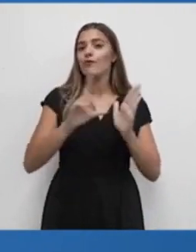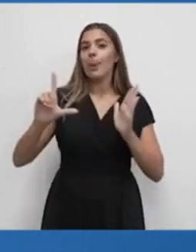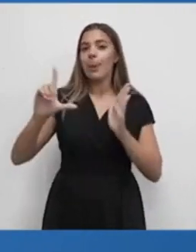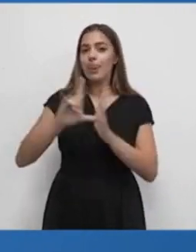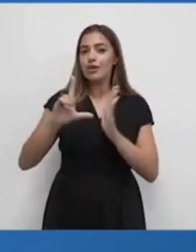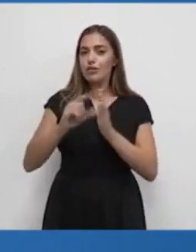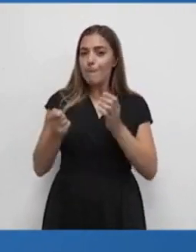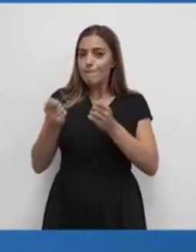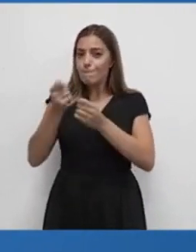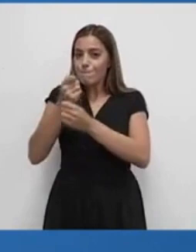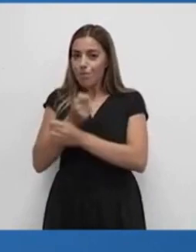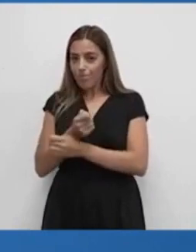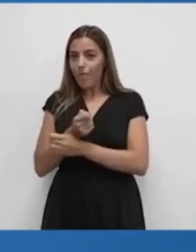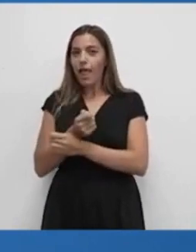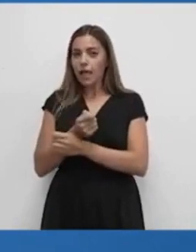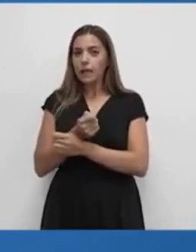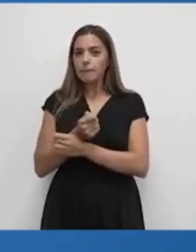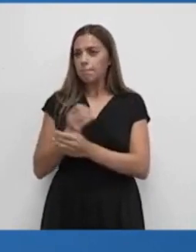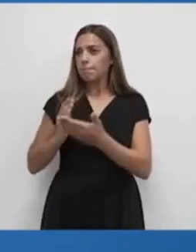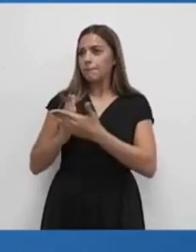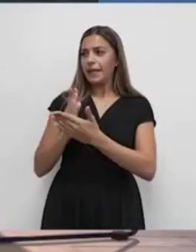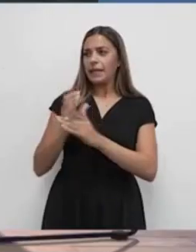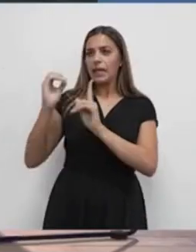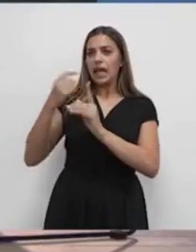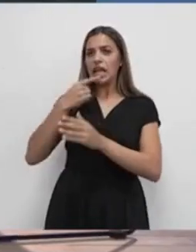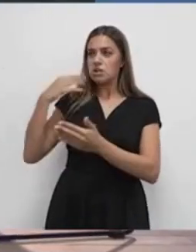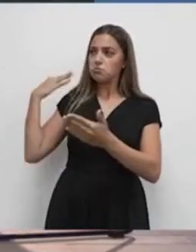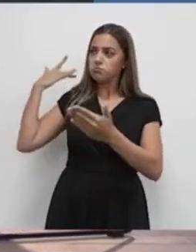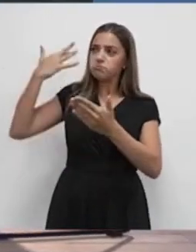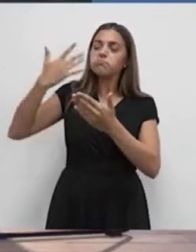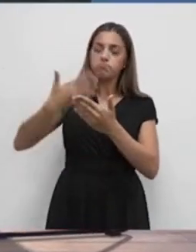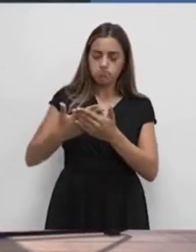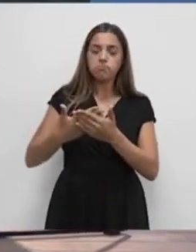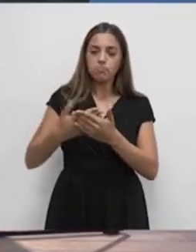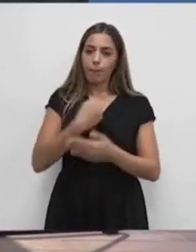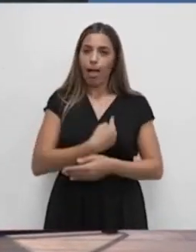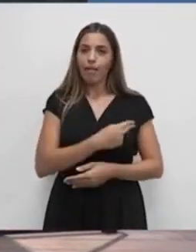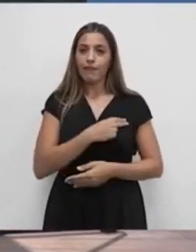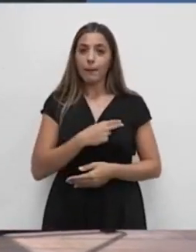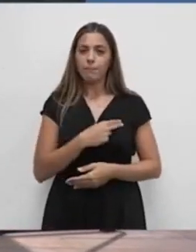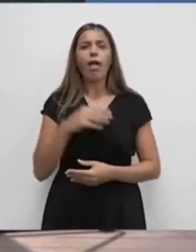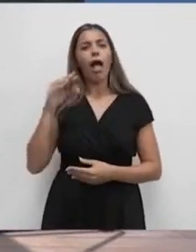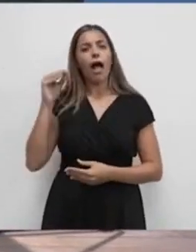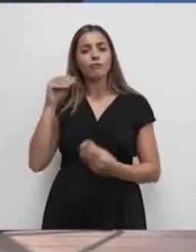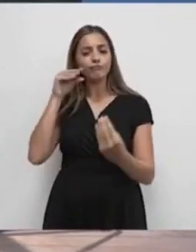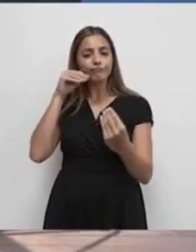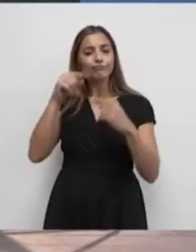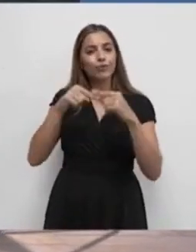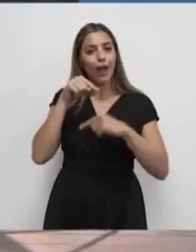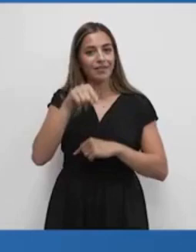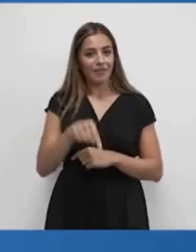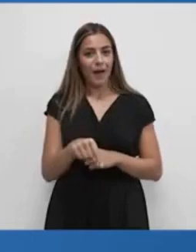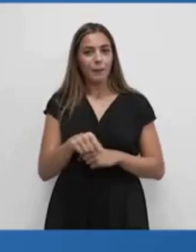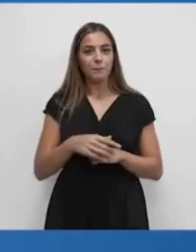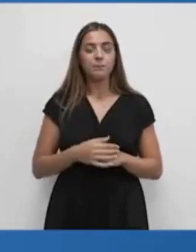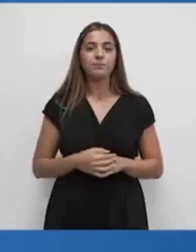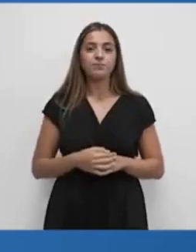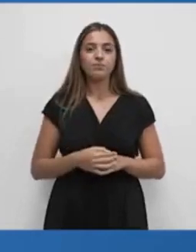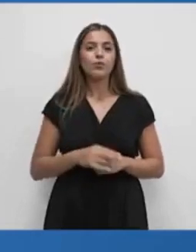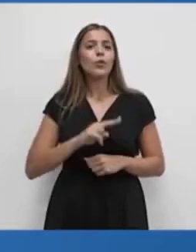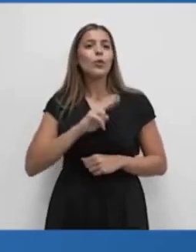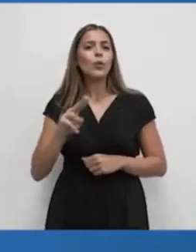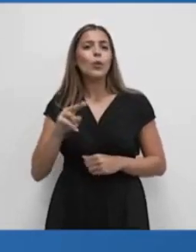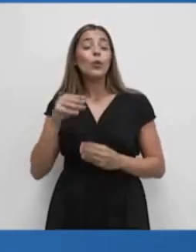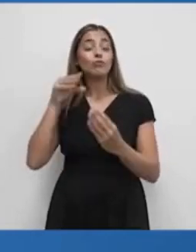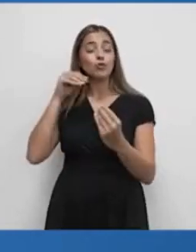reforms that we've had in the past 10 years in Malta, and a lot of that discussion focused on that, and on the fact that even within